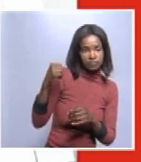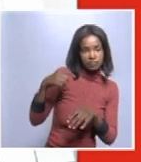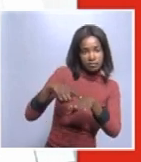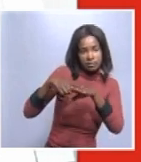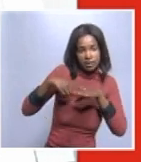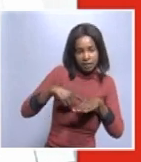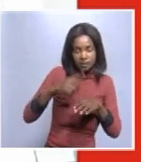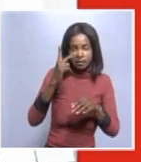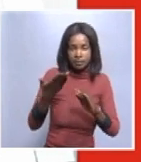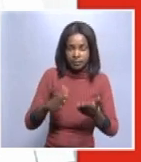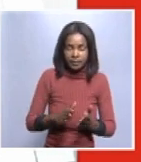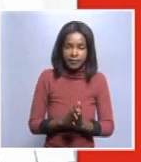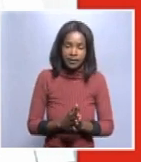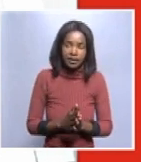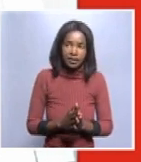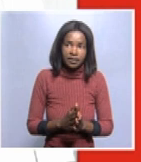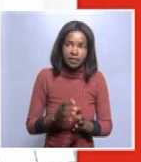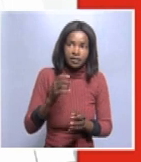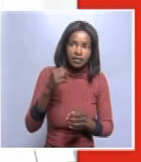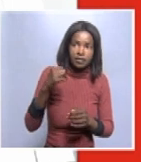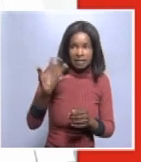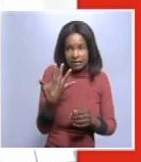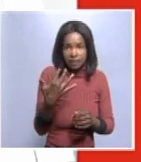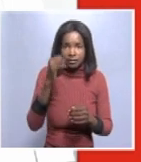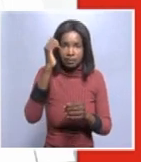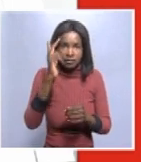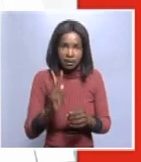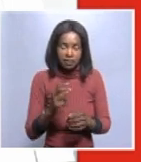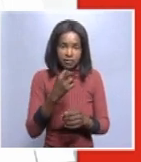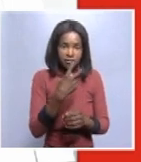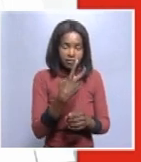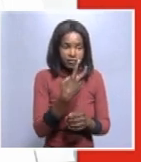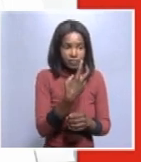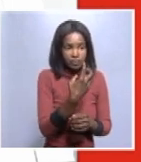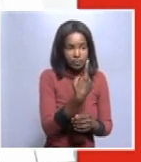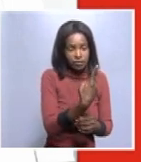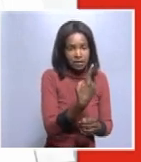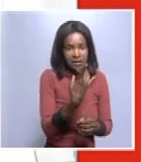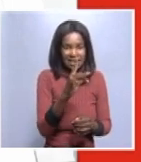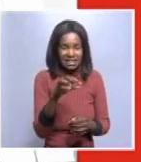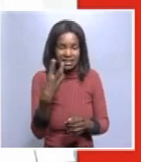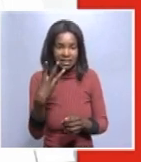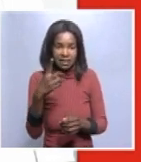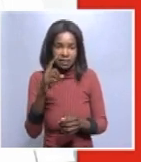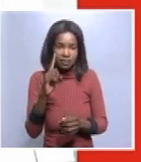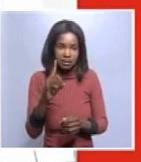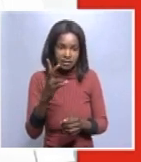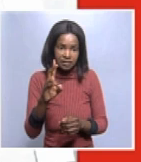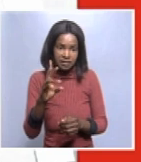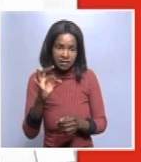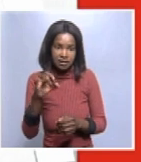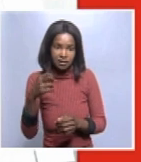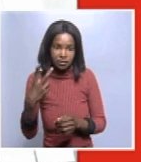By the 13th of August 2021, a total of 183,792